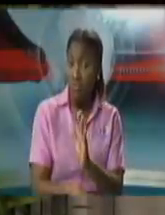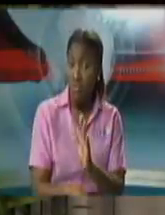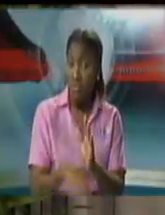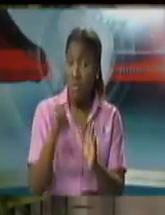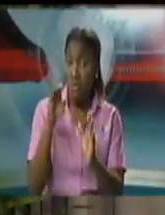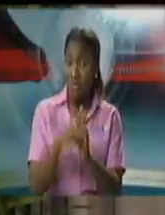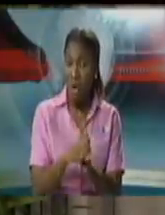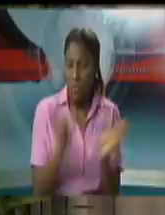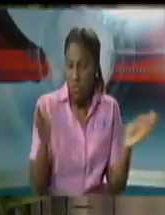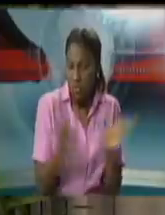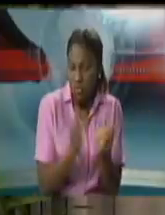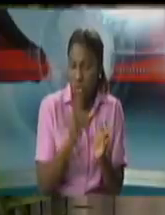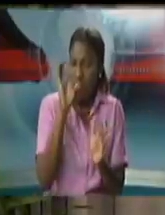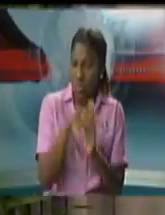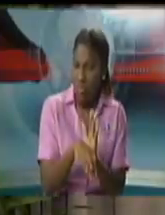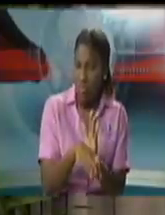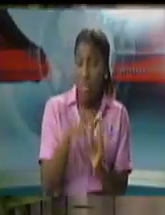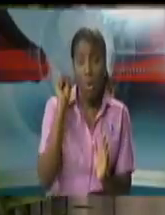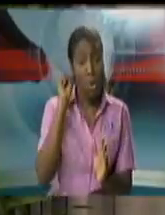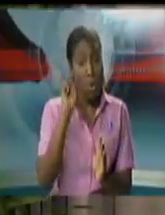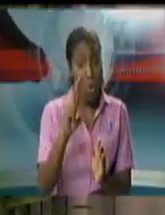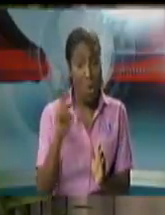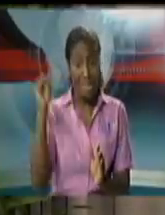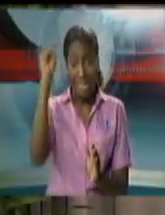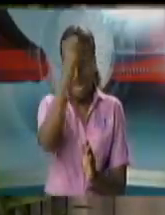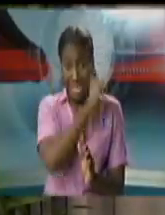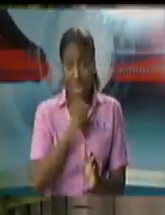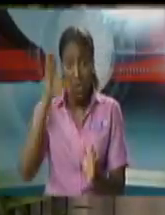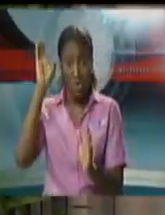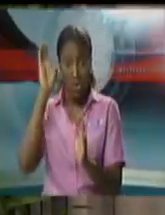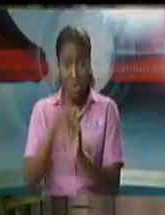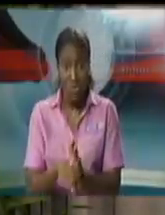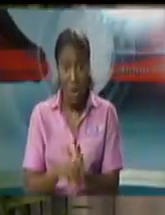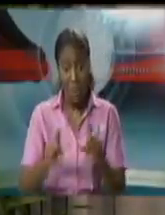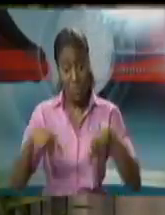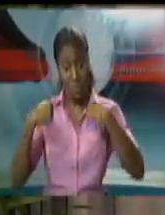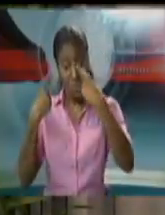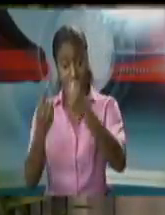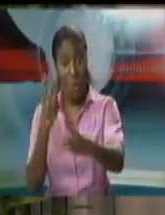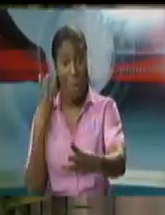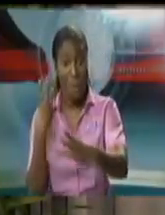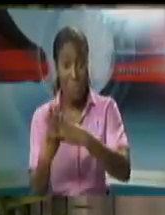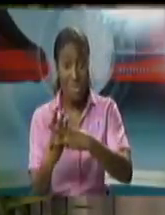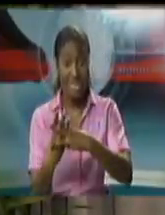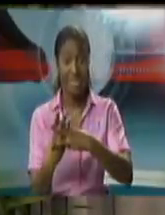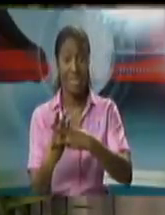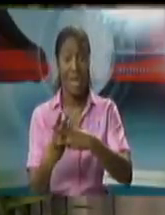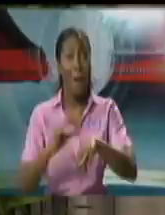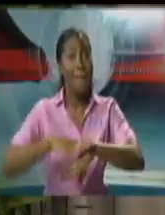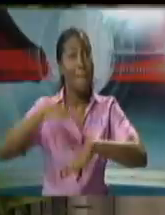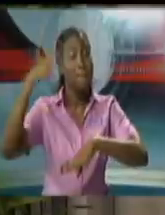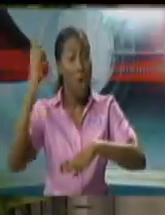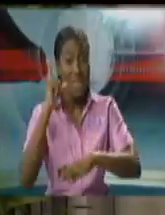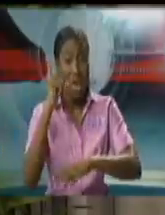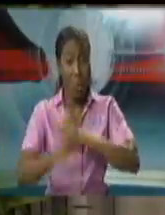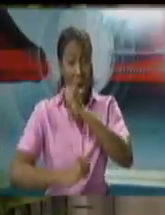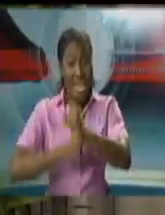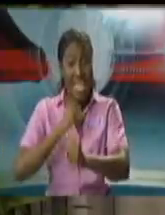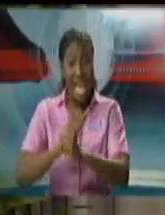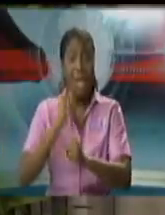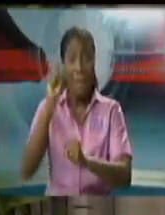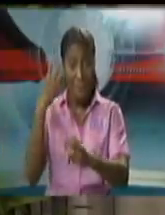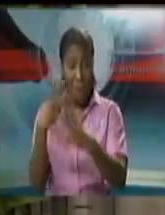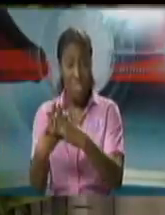convicted summarily of indictable offenses who have been sentenced to tombs of imprisonment exceeding one year but where the